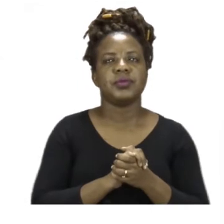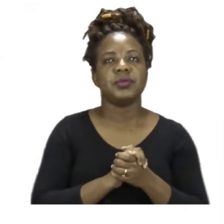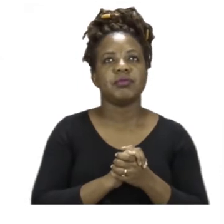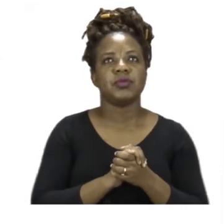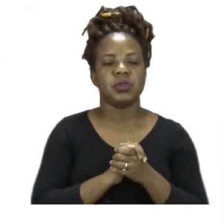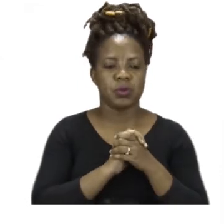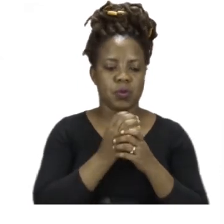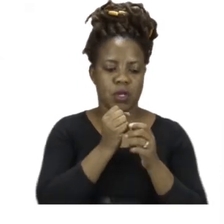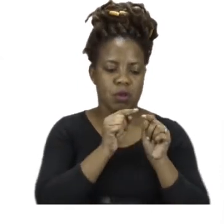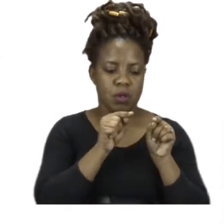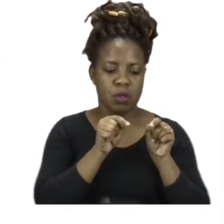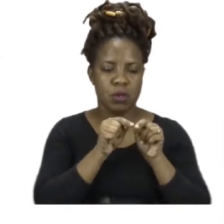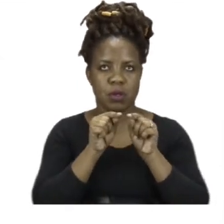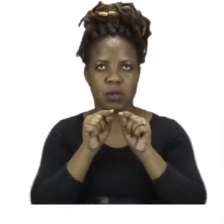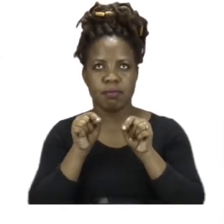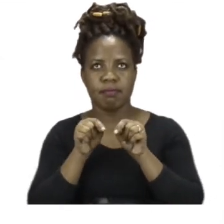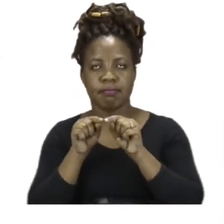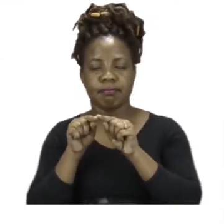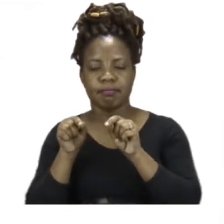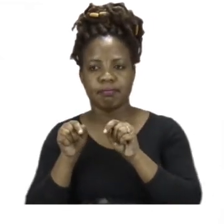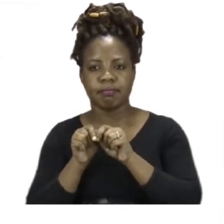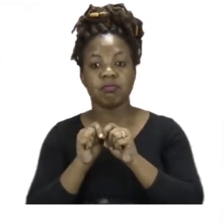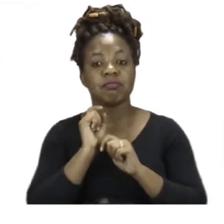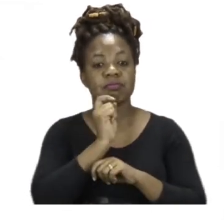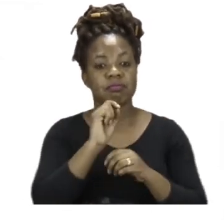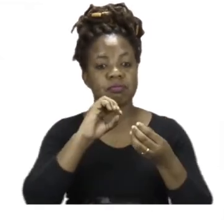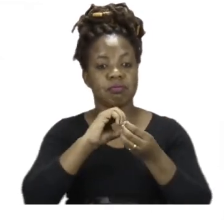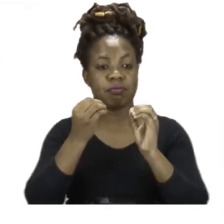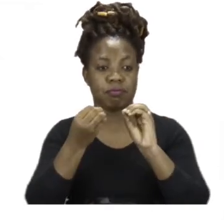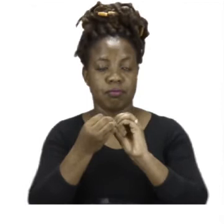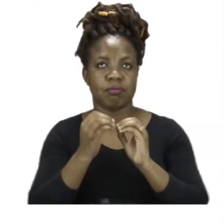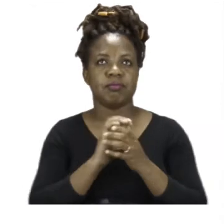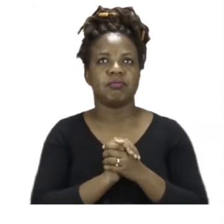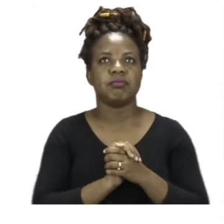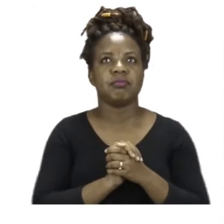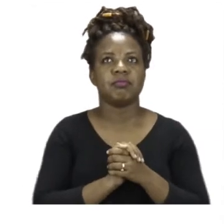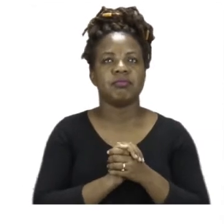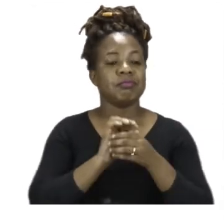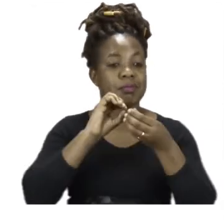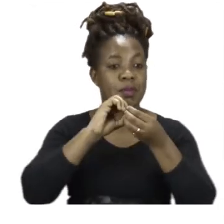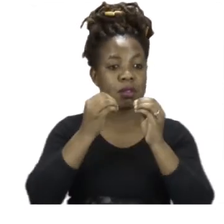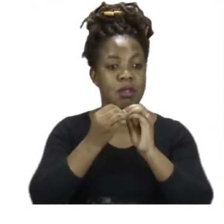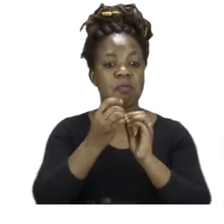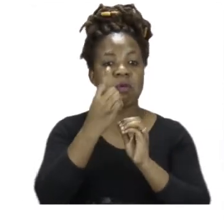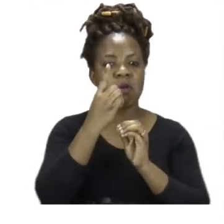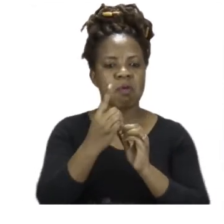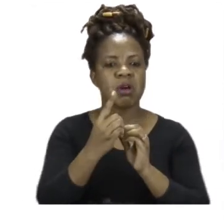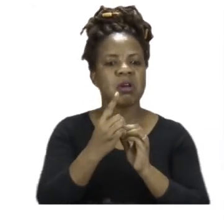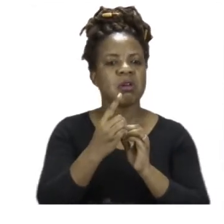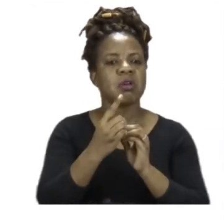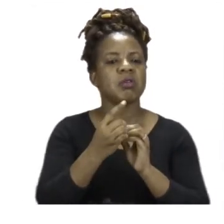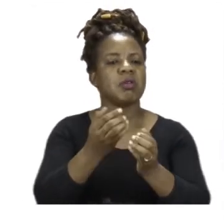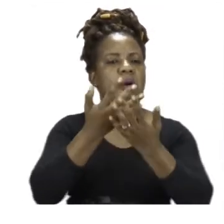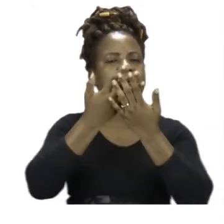use to put our numbers. Now number one is going to be the heaviest one. And then